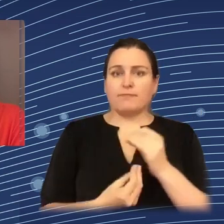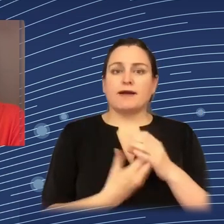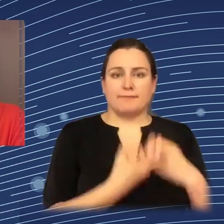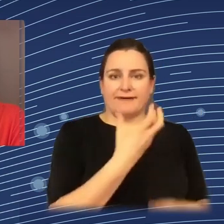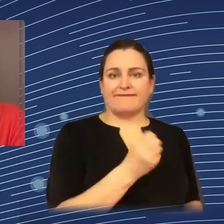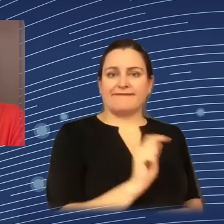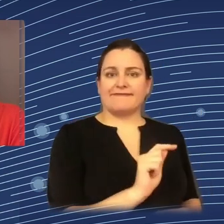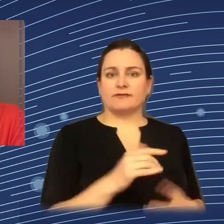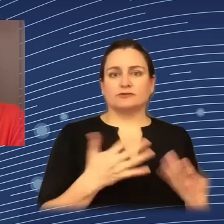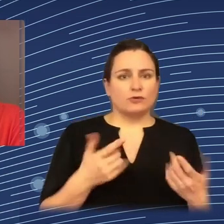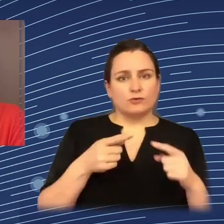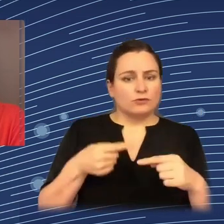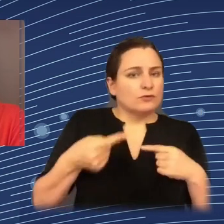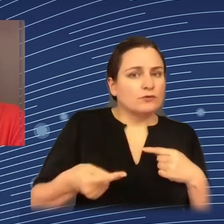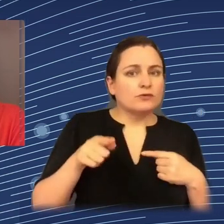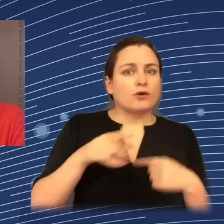should happen?